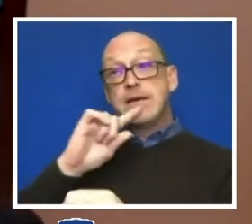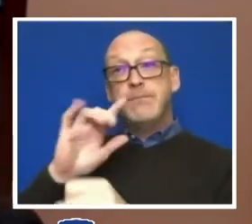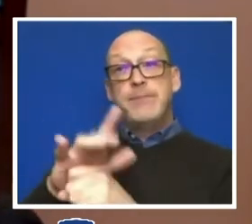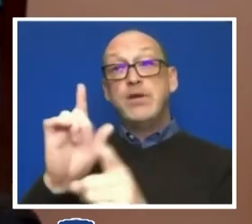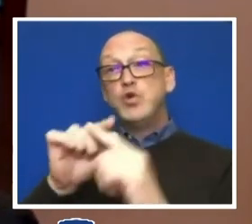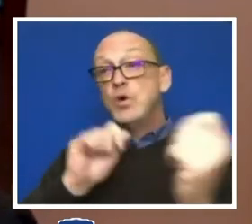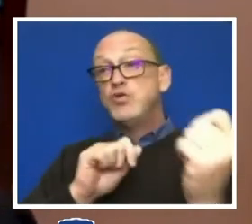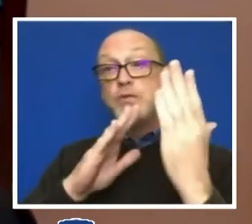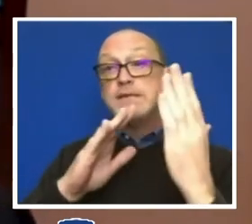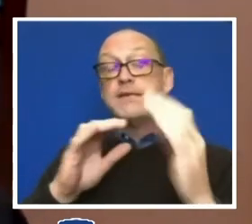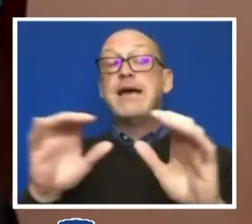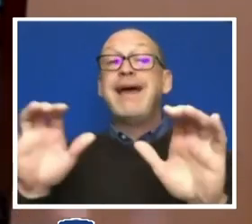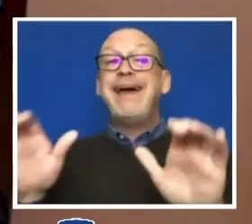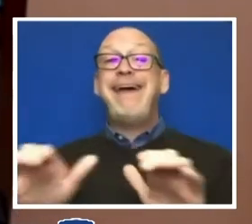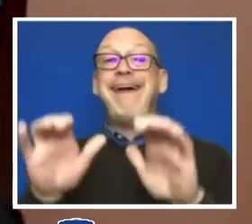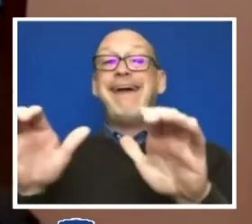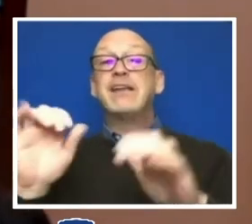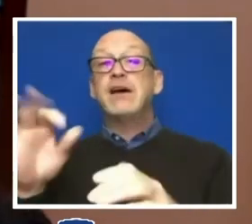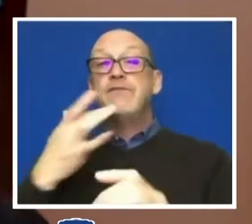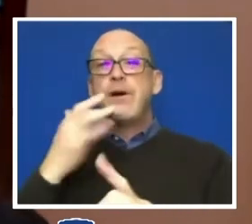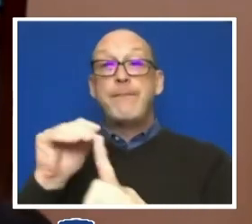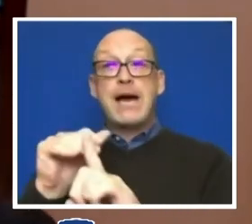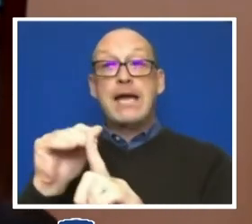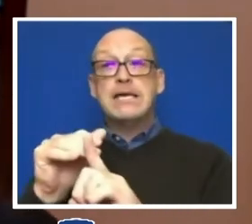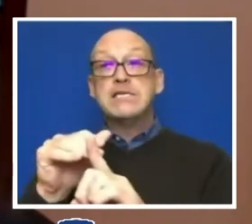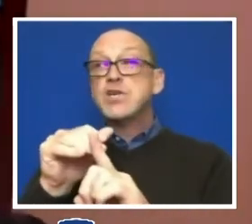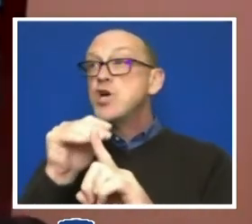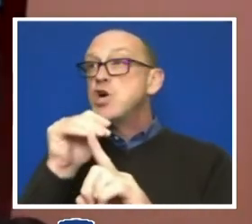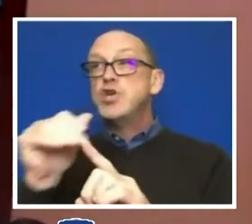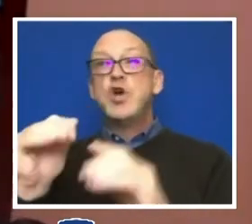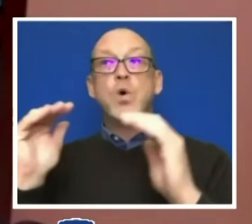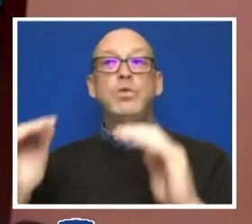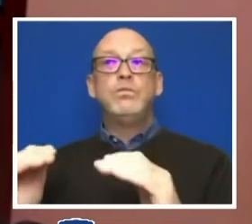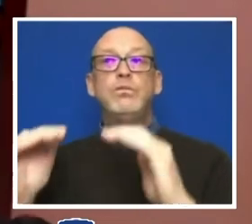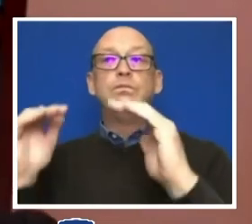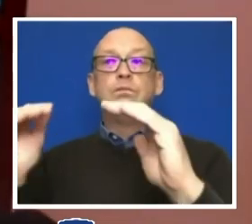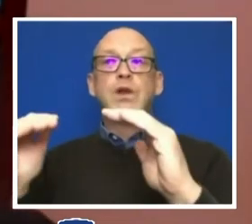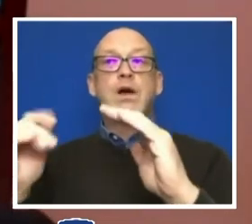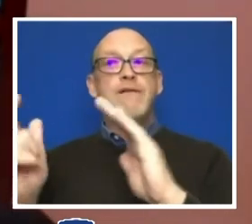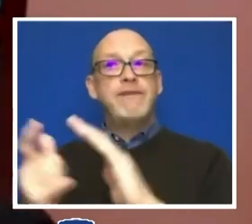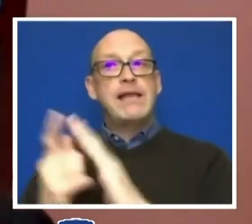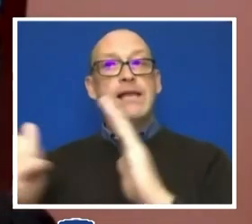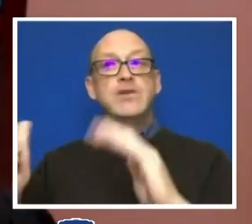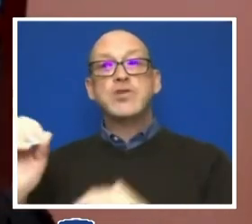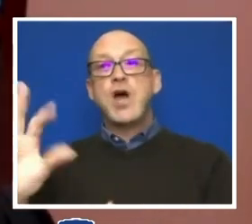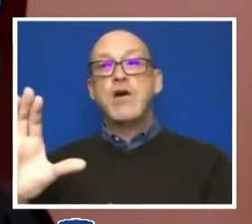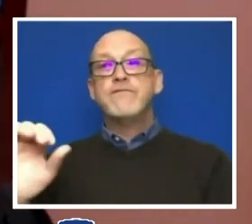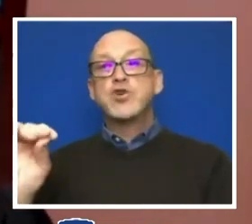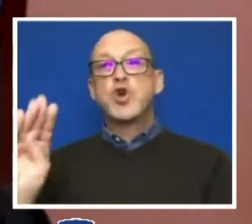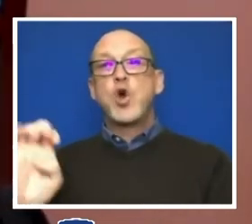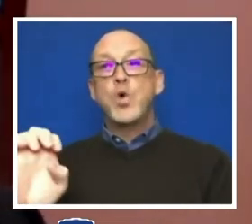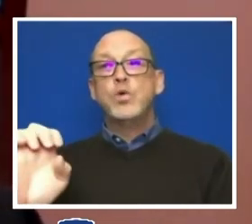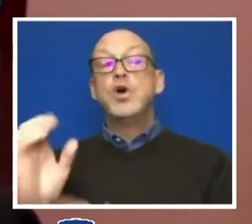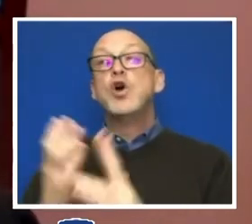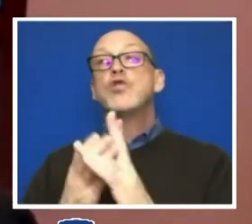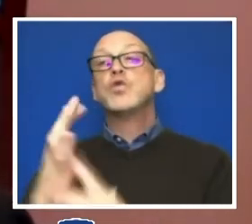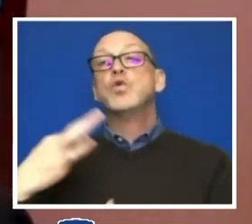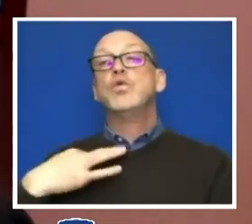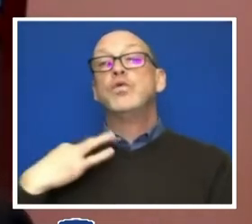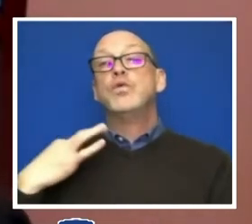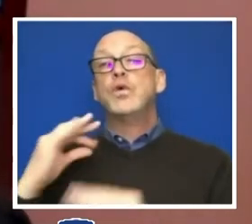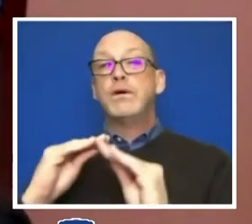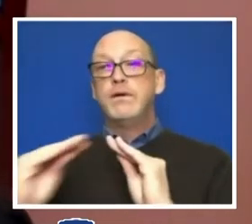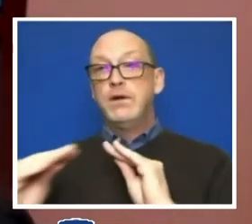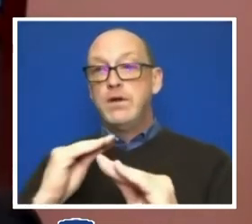acts of bias that do not rise to a violation of the code through voluntary restorative justice